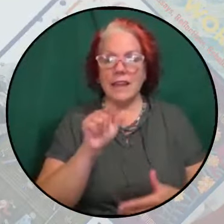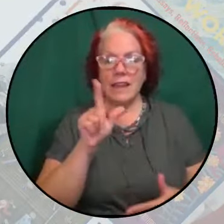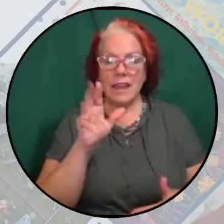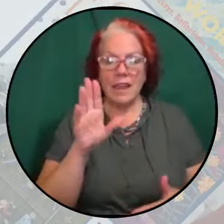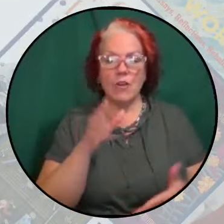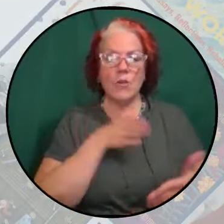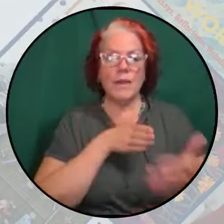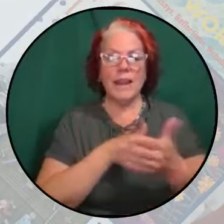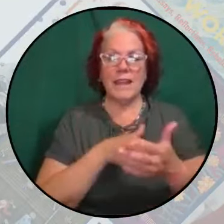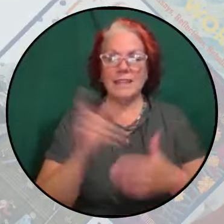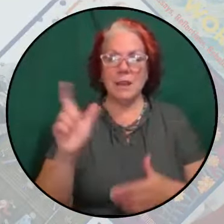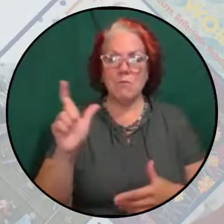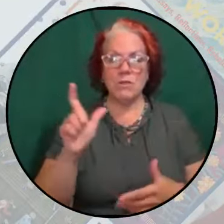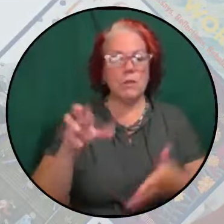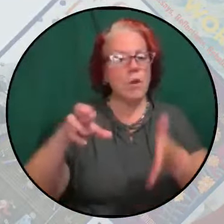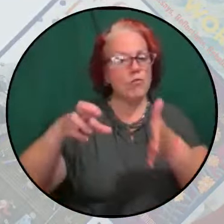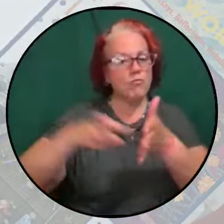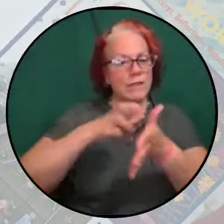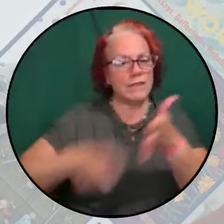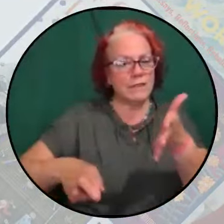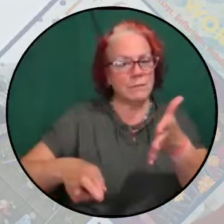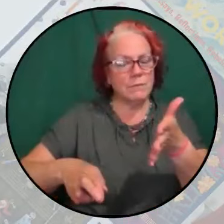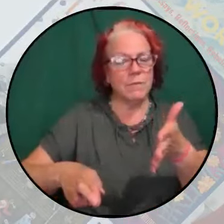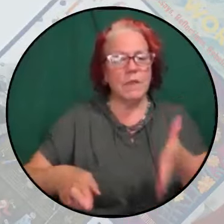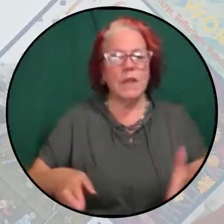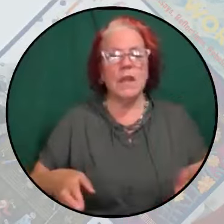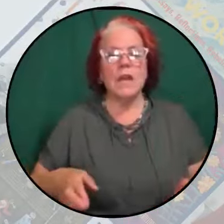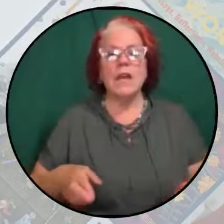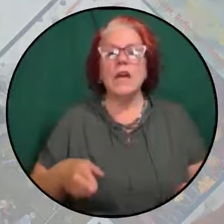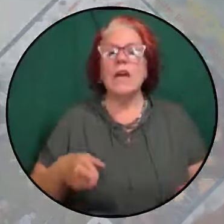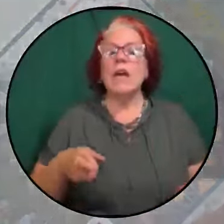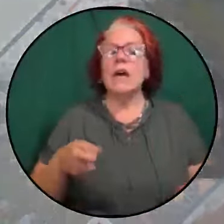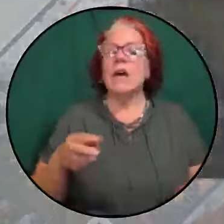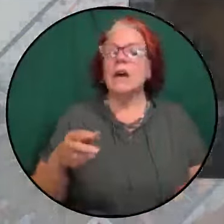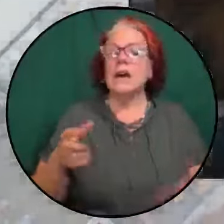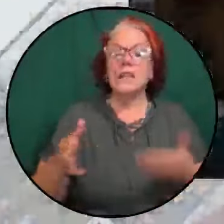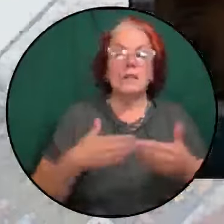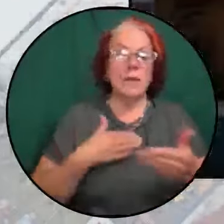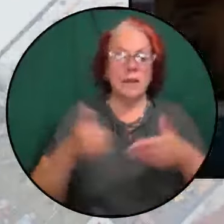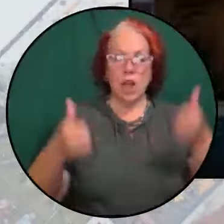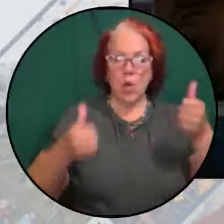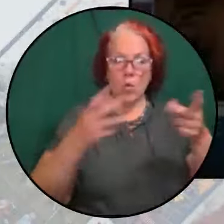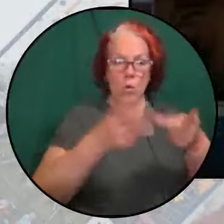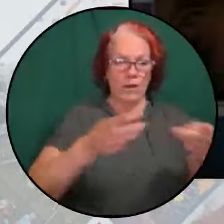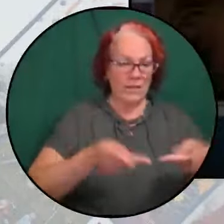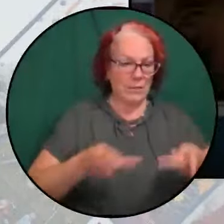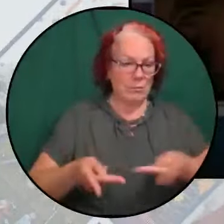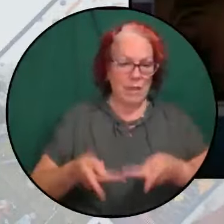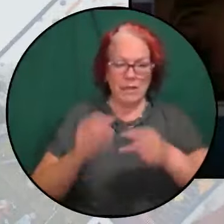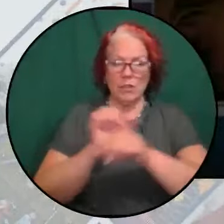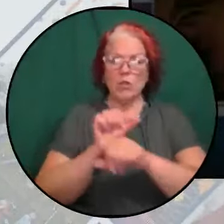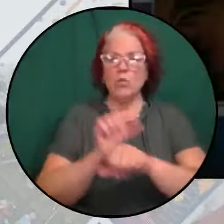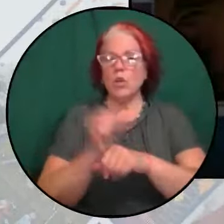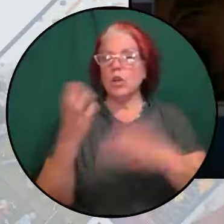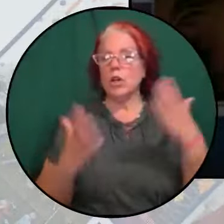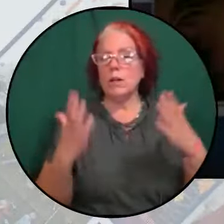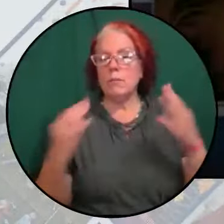racism. So, depending on what space you work in, maybe you're in a more